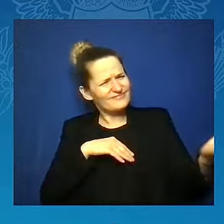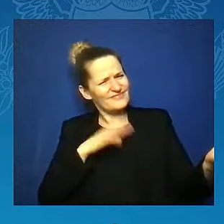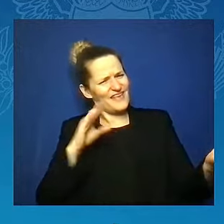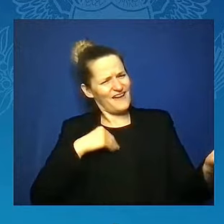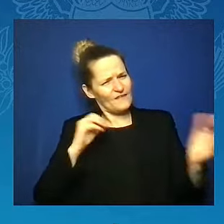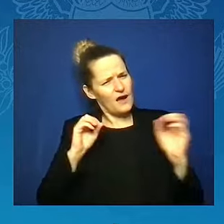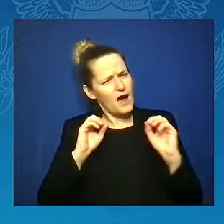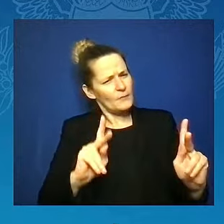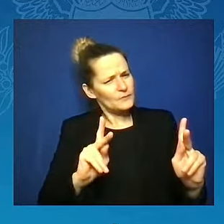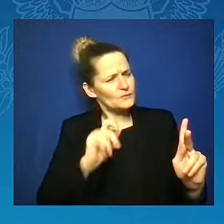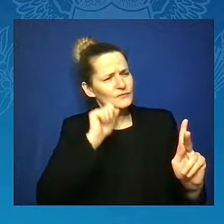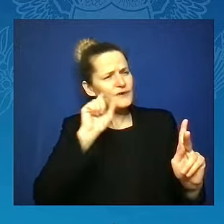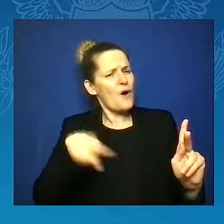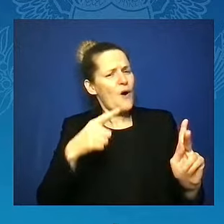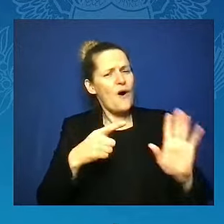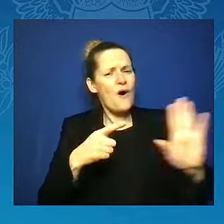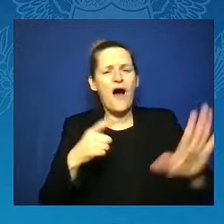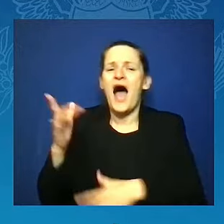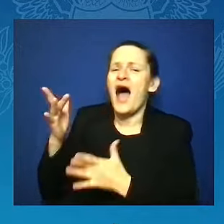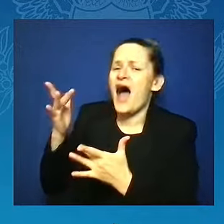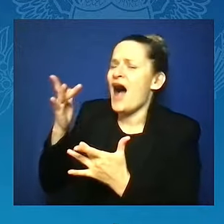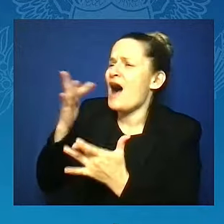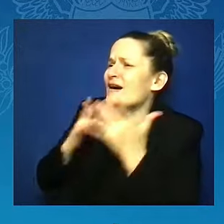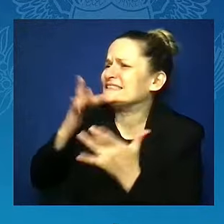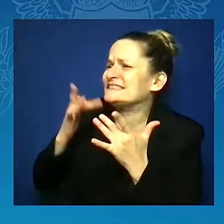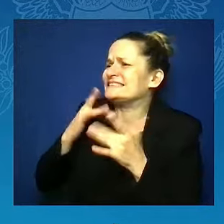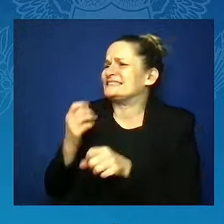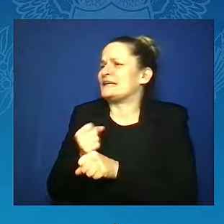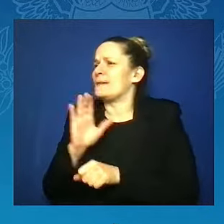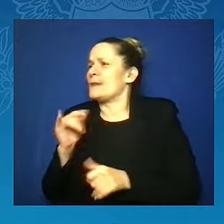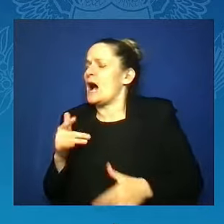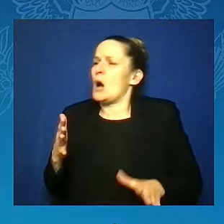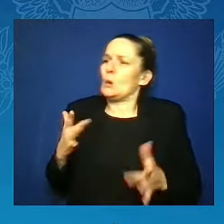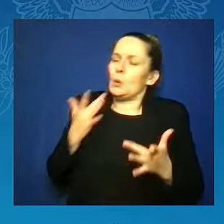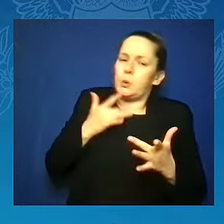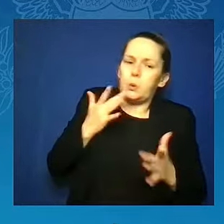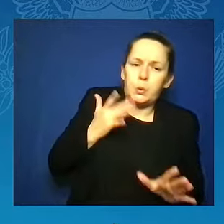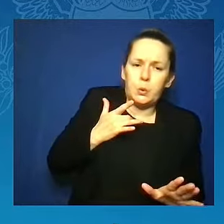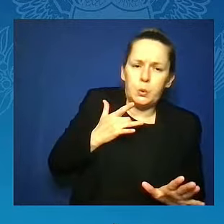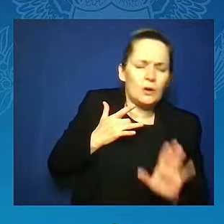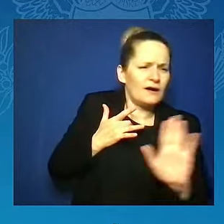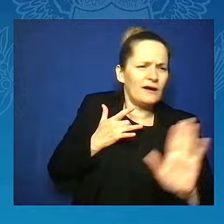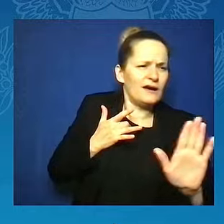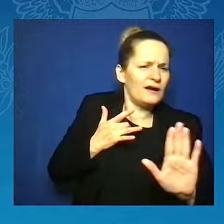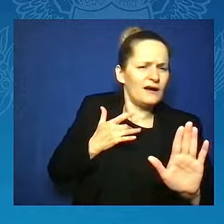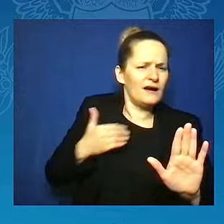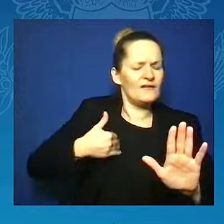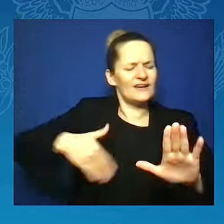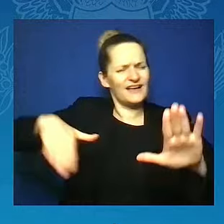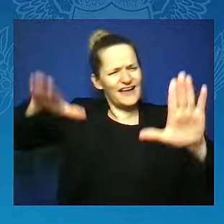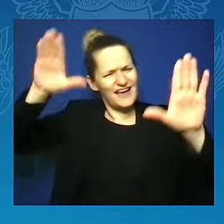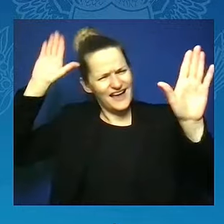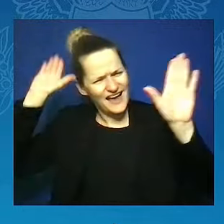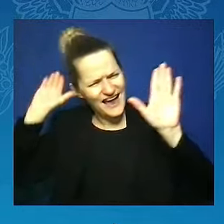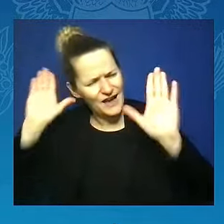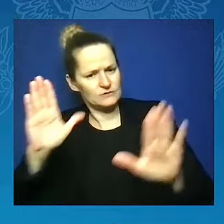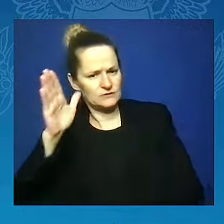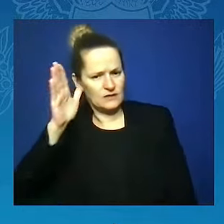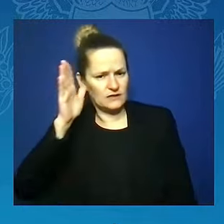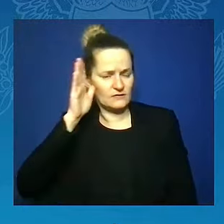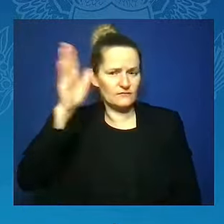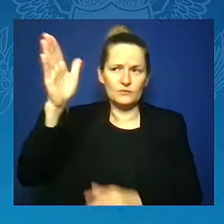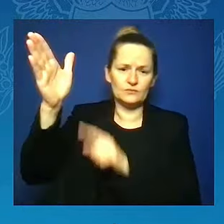A future of social justice, health justice, economic justice,